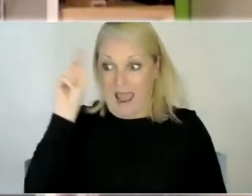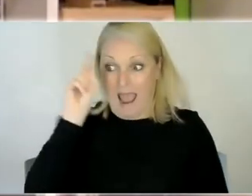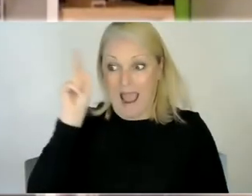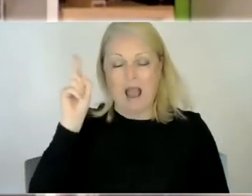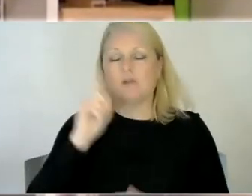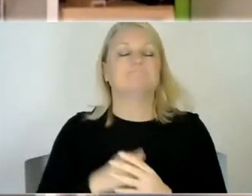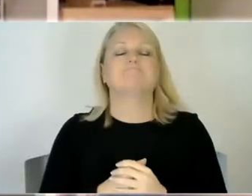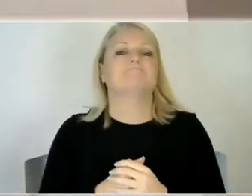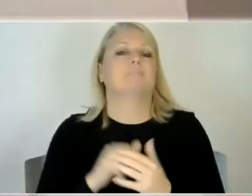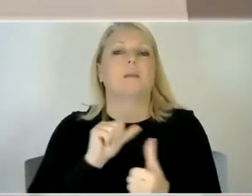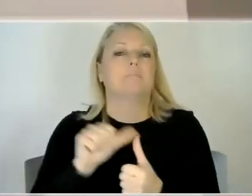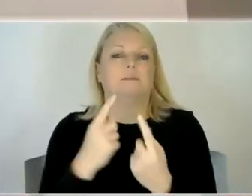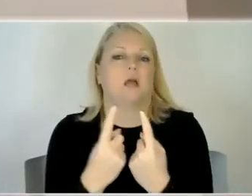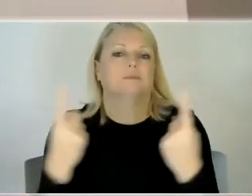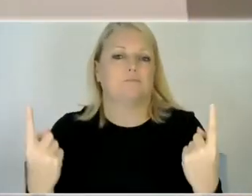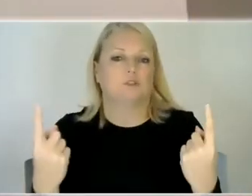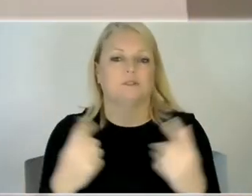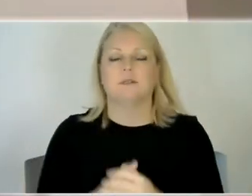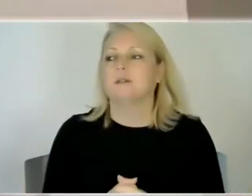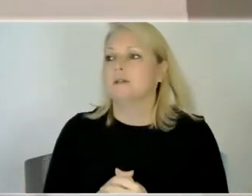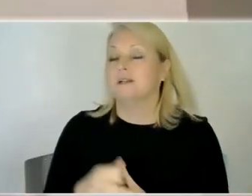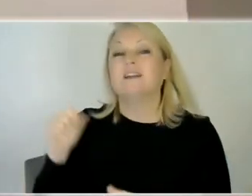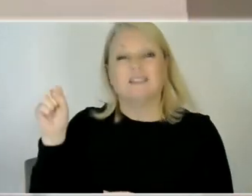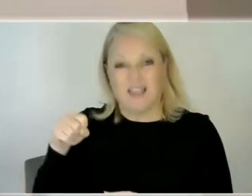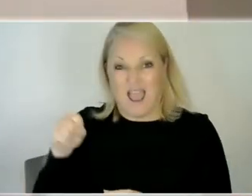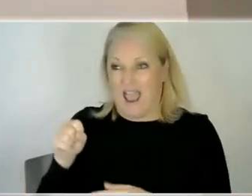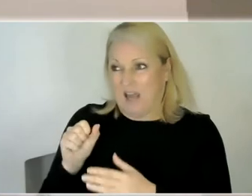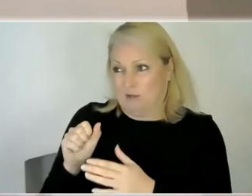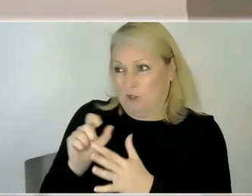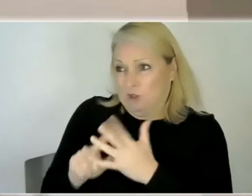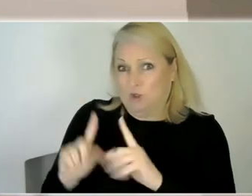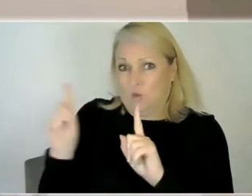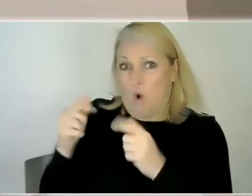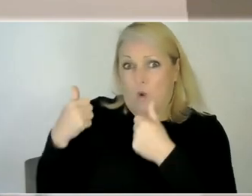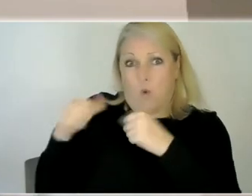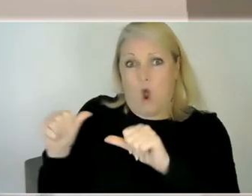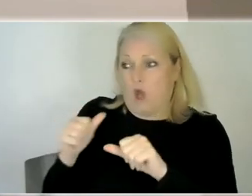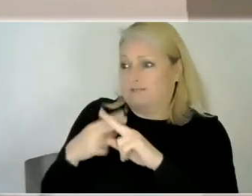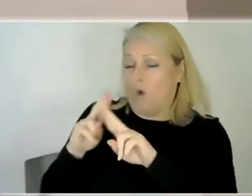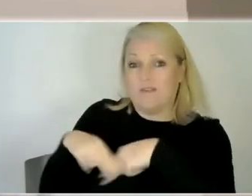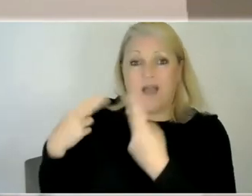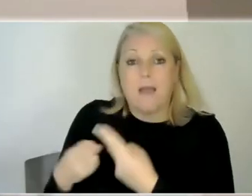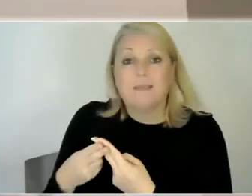it's just not possible yeah and that's right you know you do what works um the best for you and your family at that time just to get through